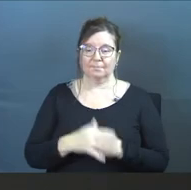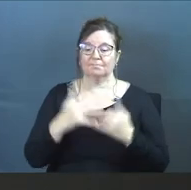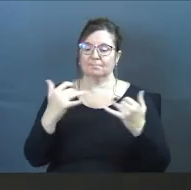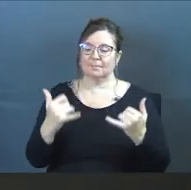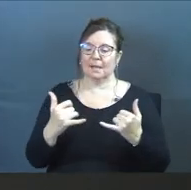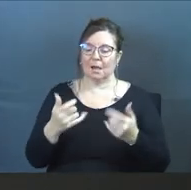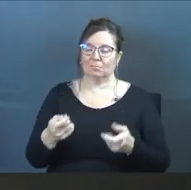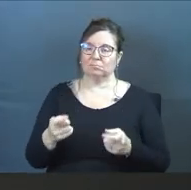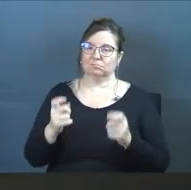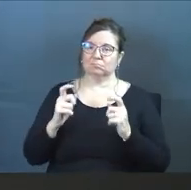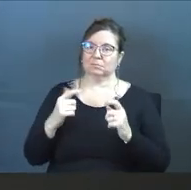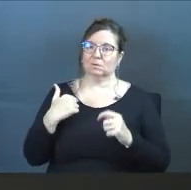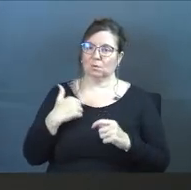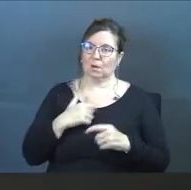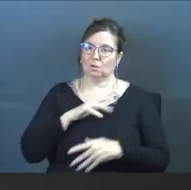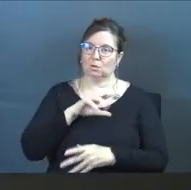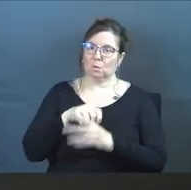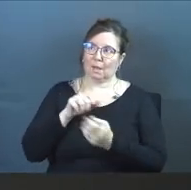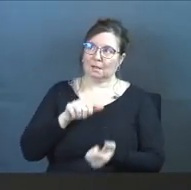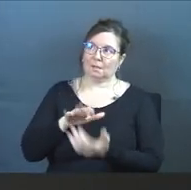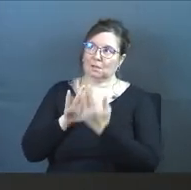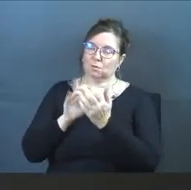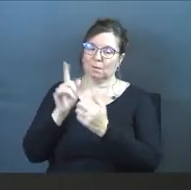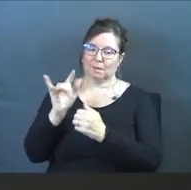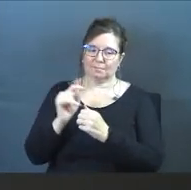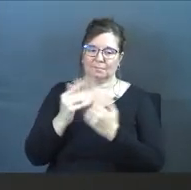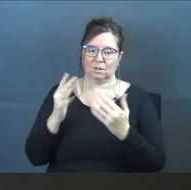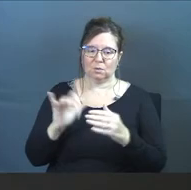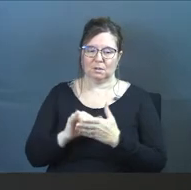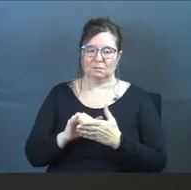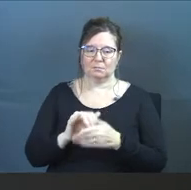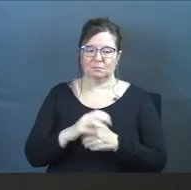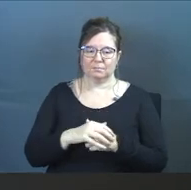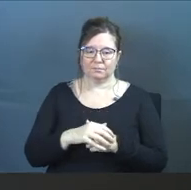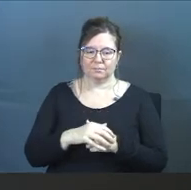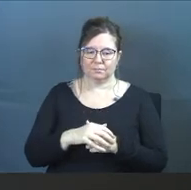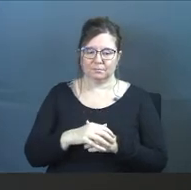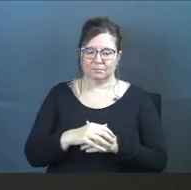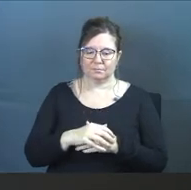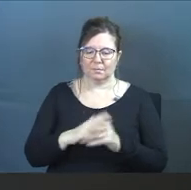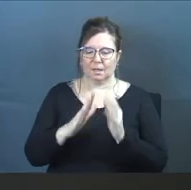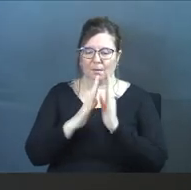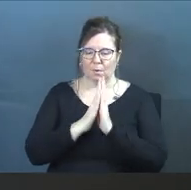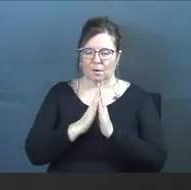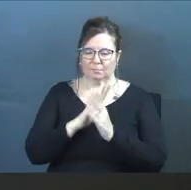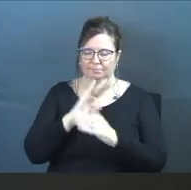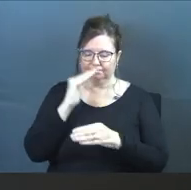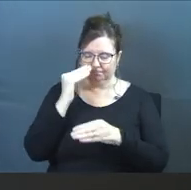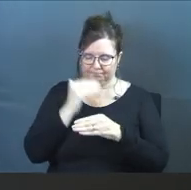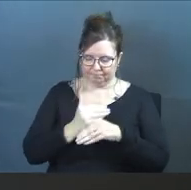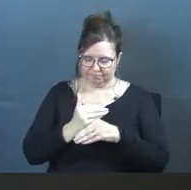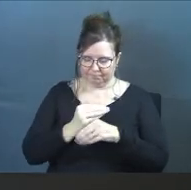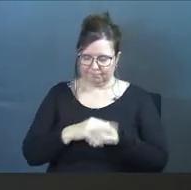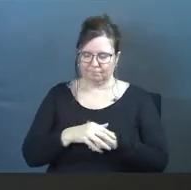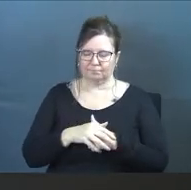Now it's on us to engage with Him. So can we do this? Can we just bow our heads and close our eyes